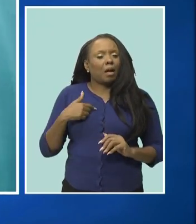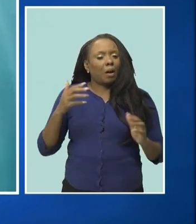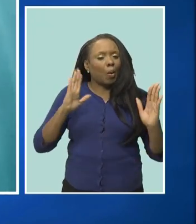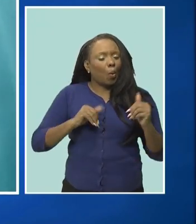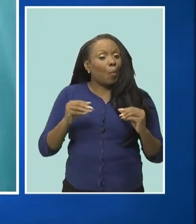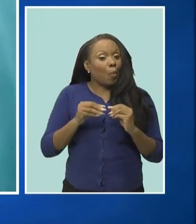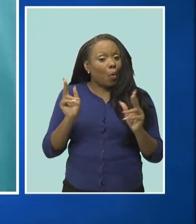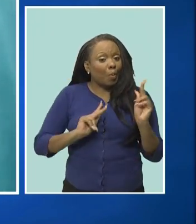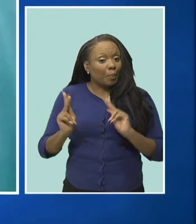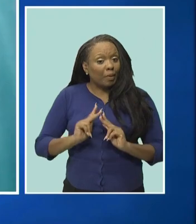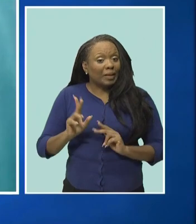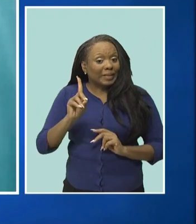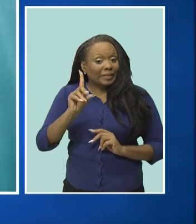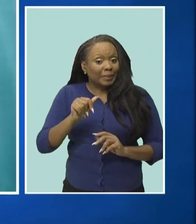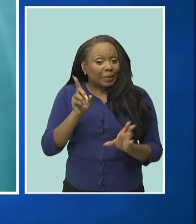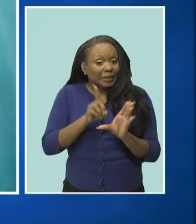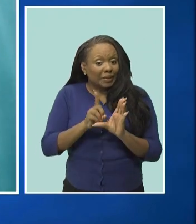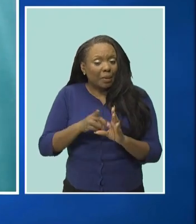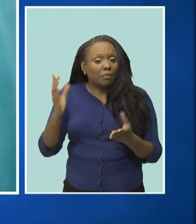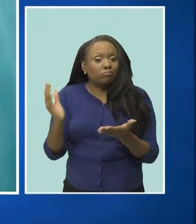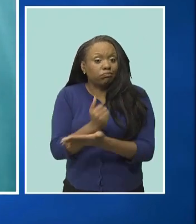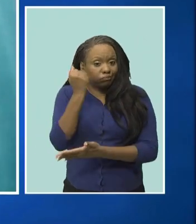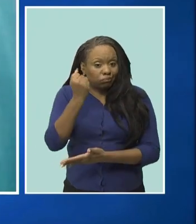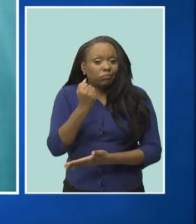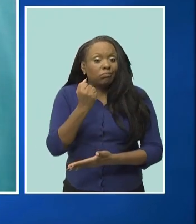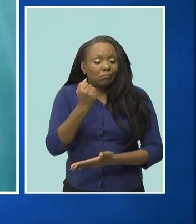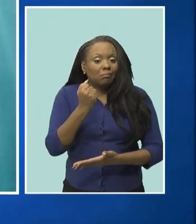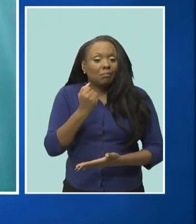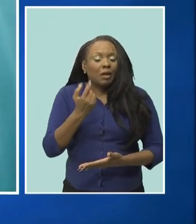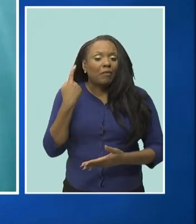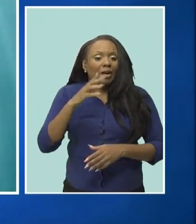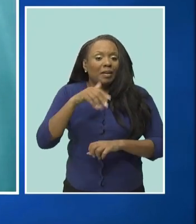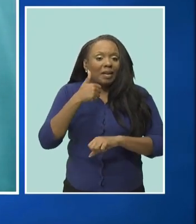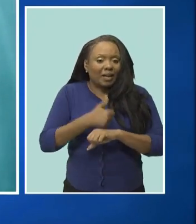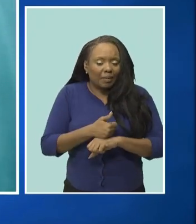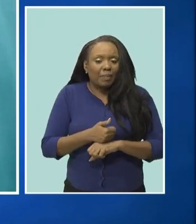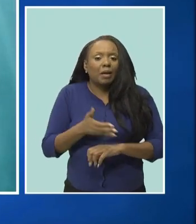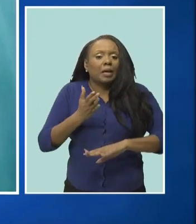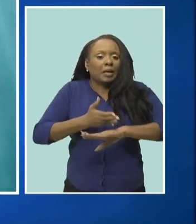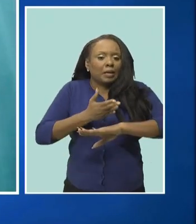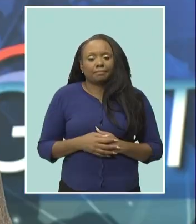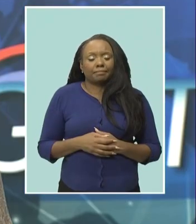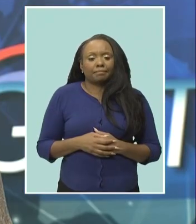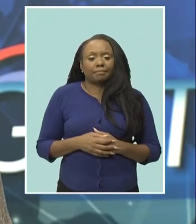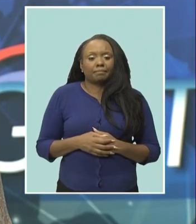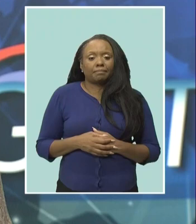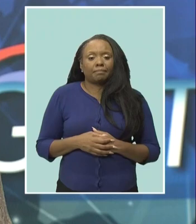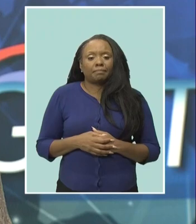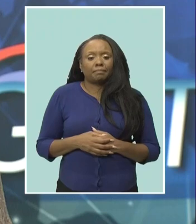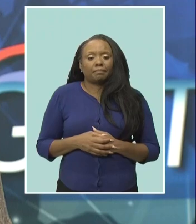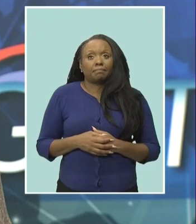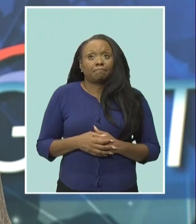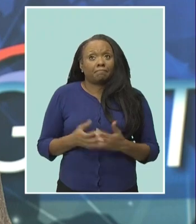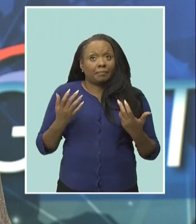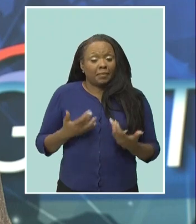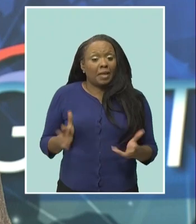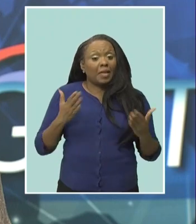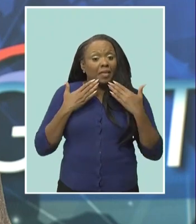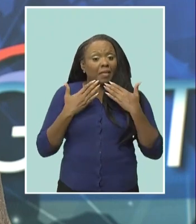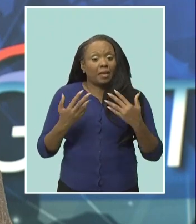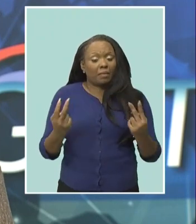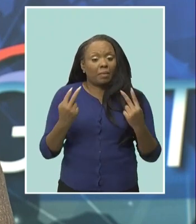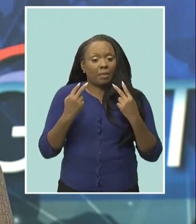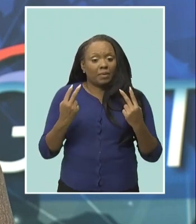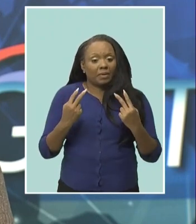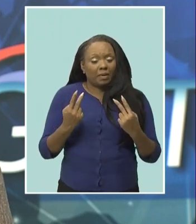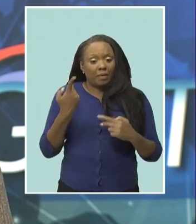take this opportunity and come on board and build their business we've come to the end of our news thanks for